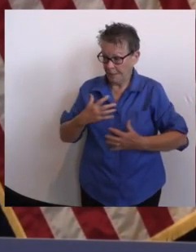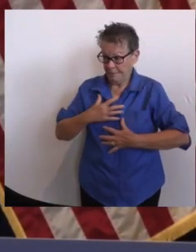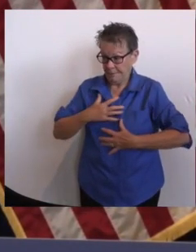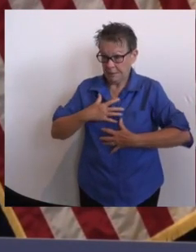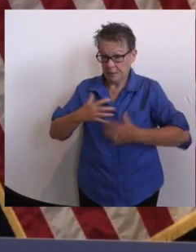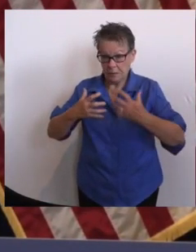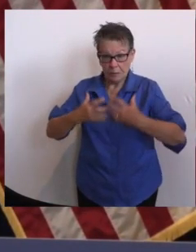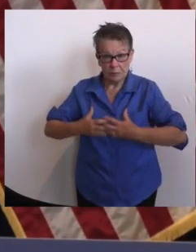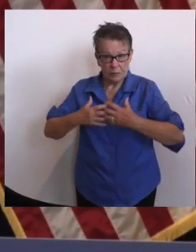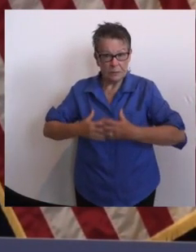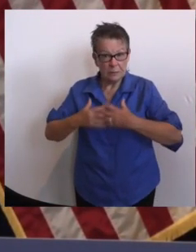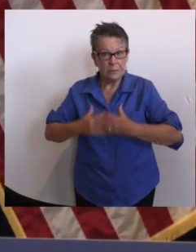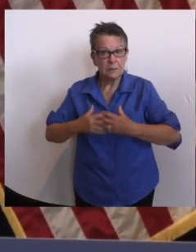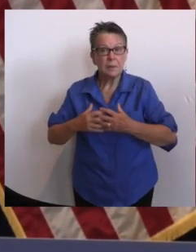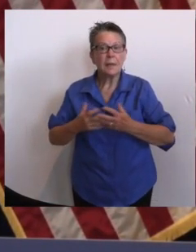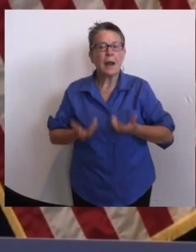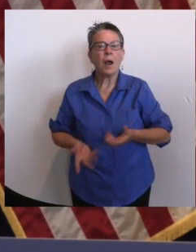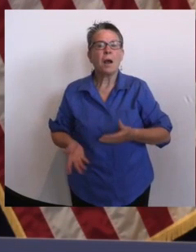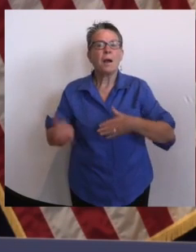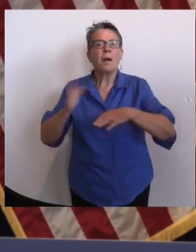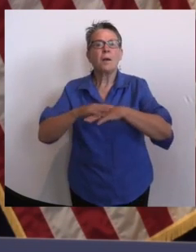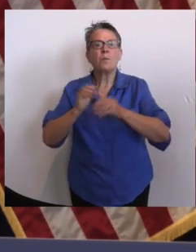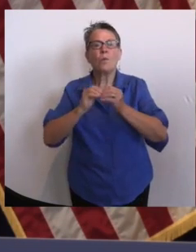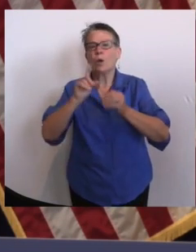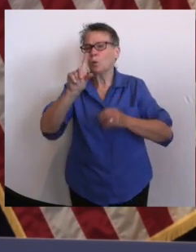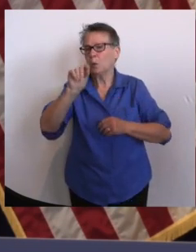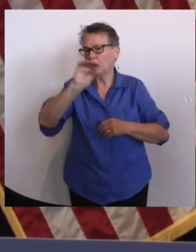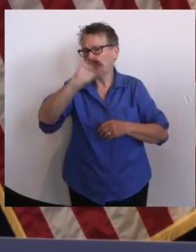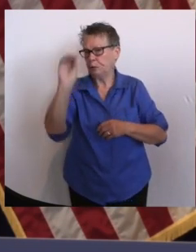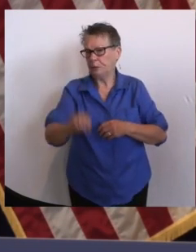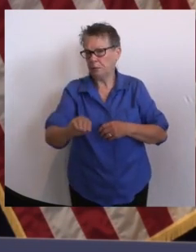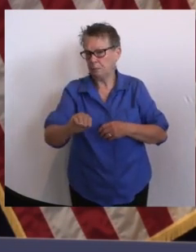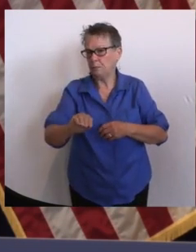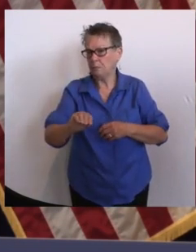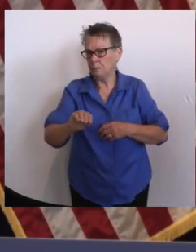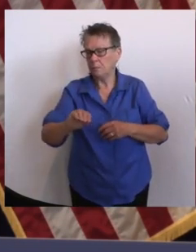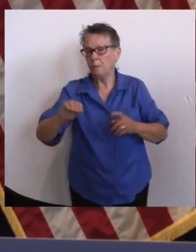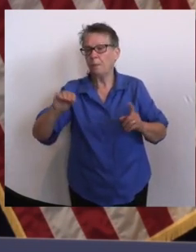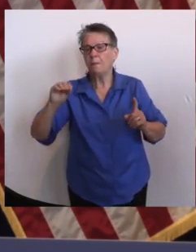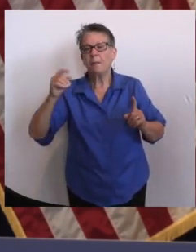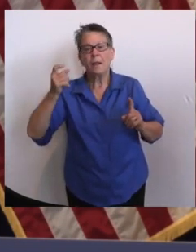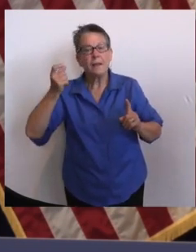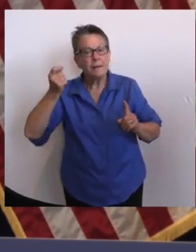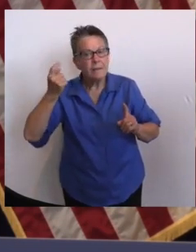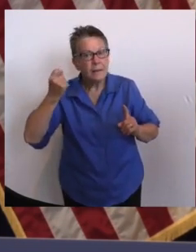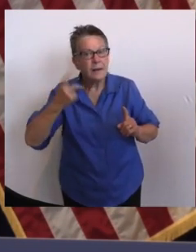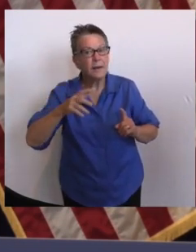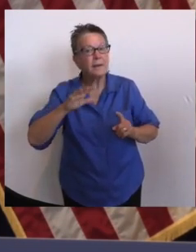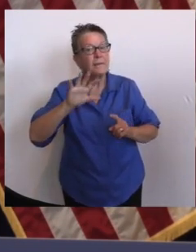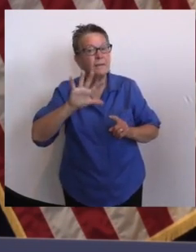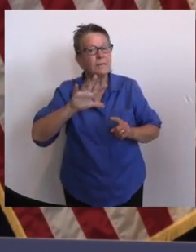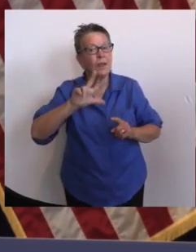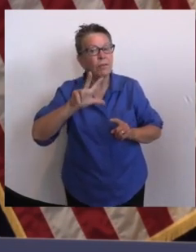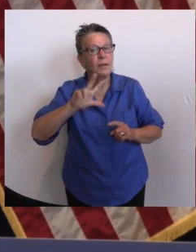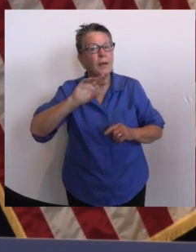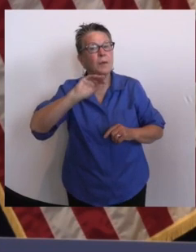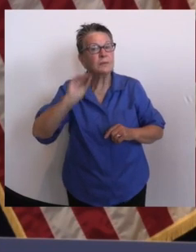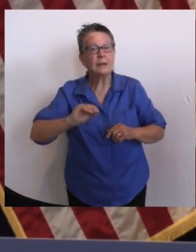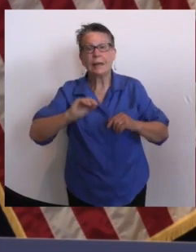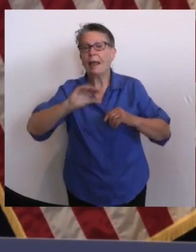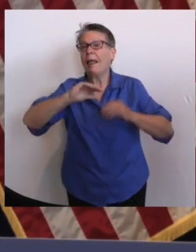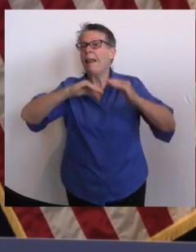weeks, but we are still 53 percent lower than the April 2021 peak,